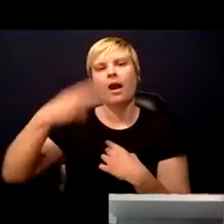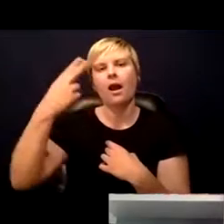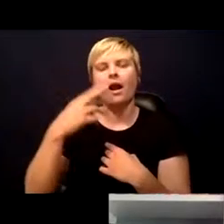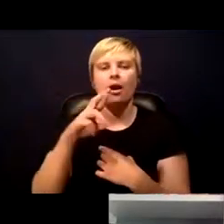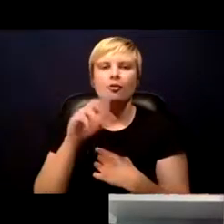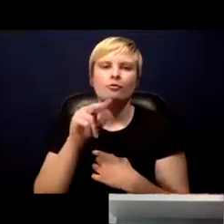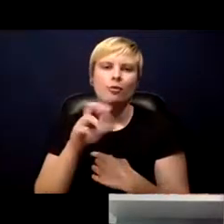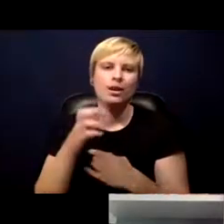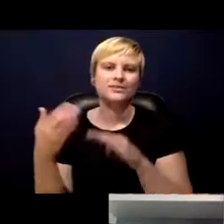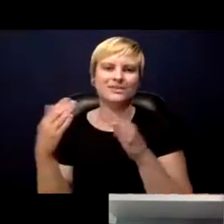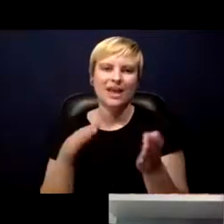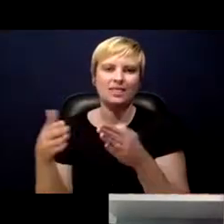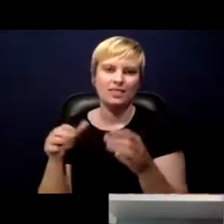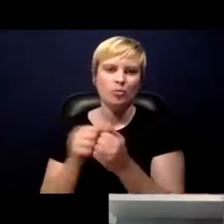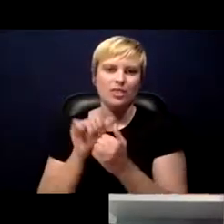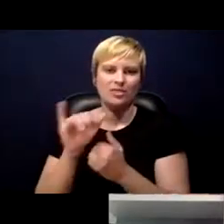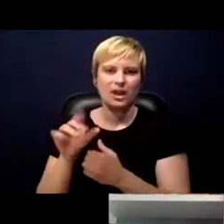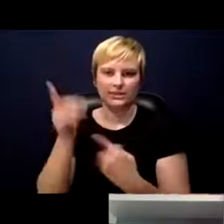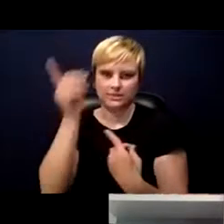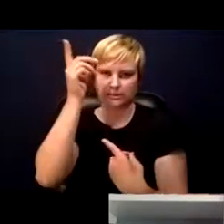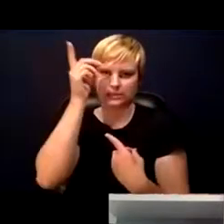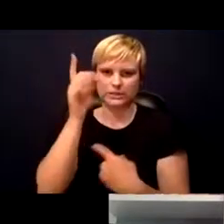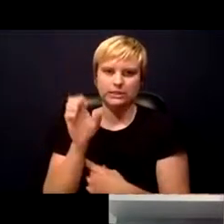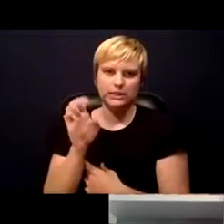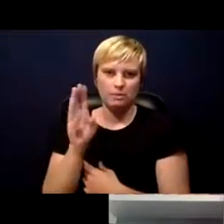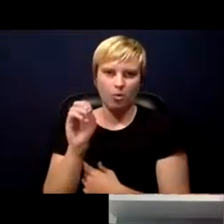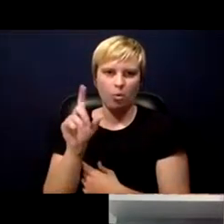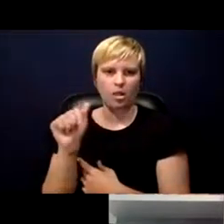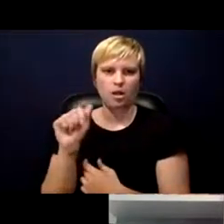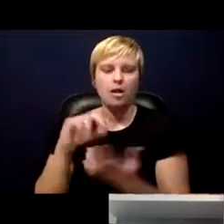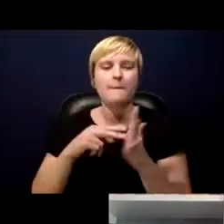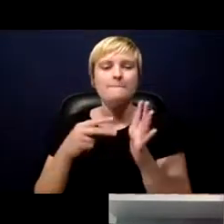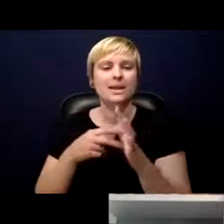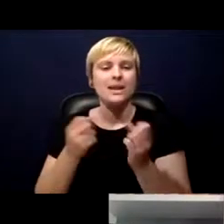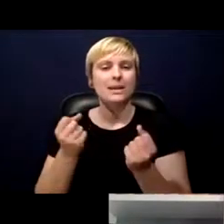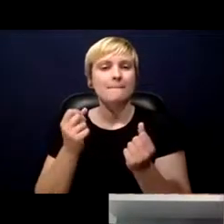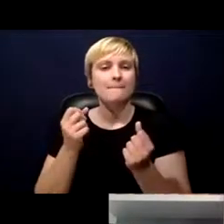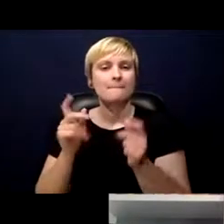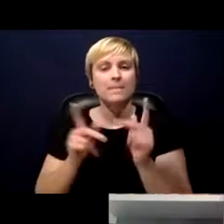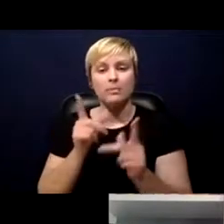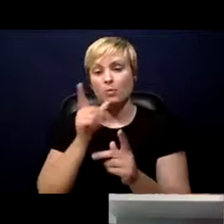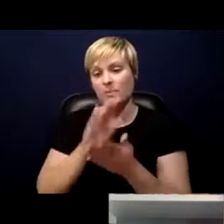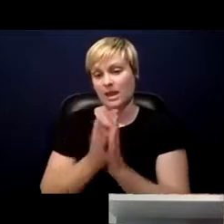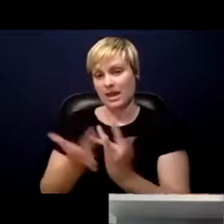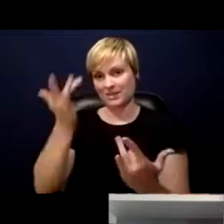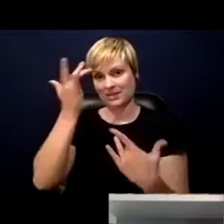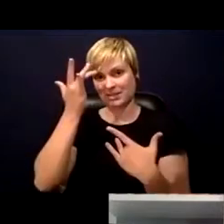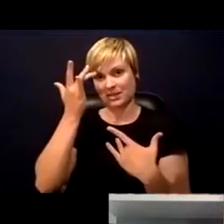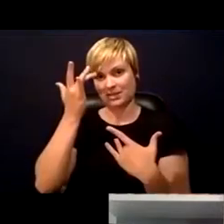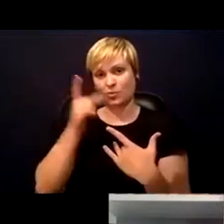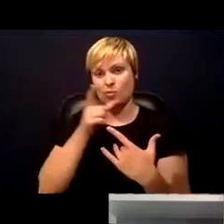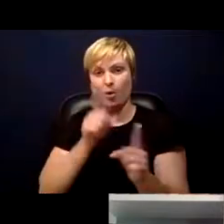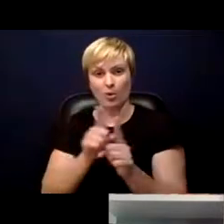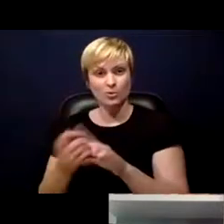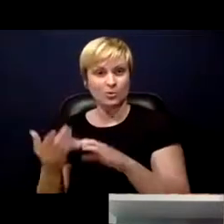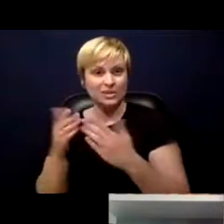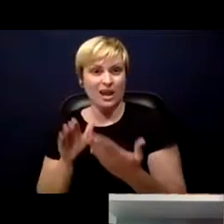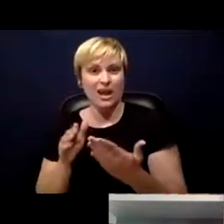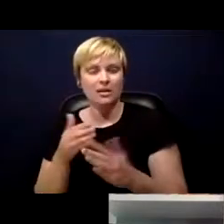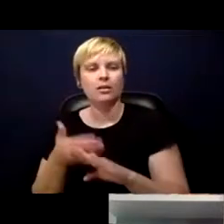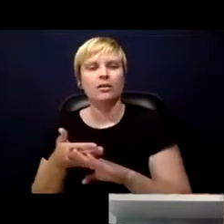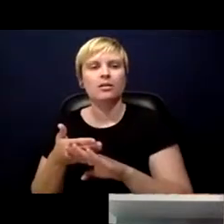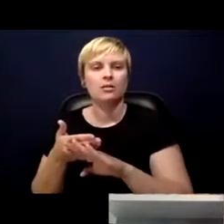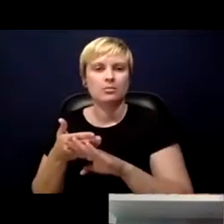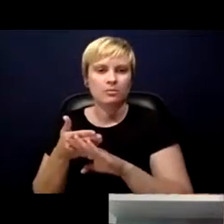meaning the number of people that contracted the disease that would die. At that time, before the outbreak was declared over